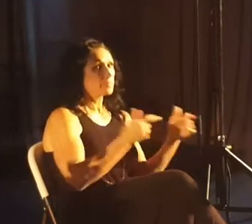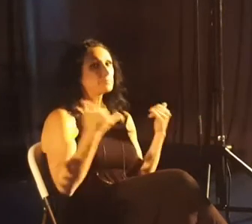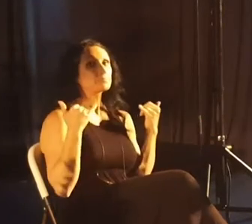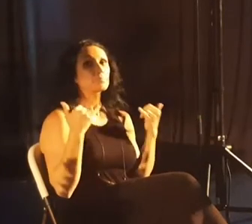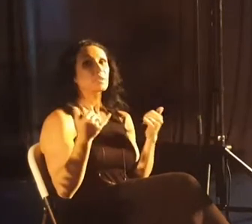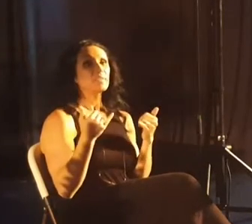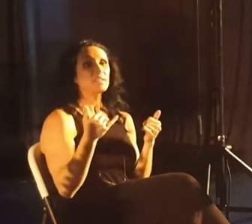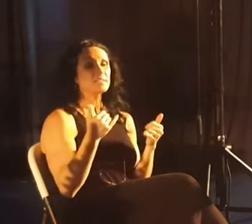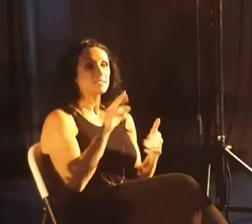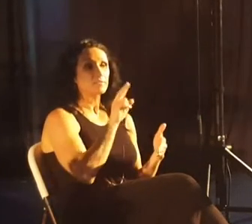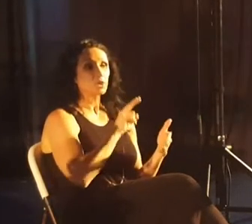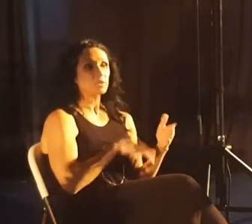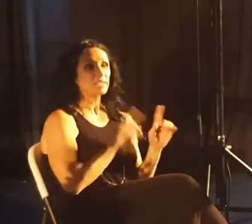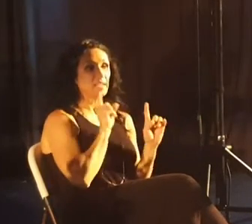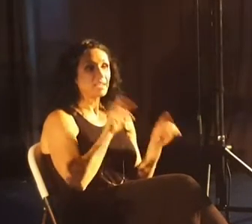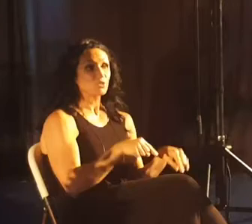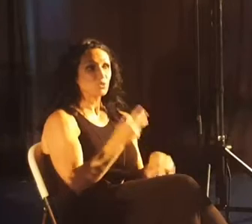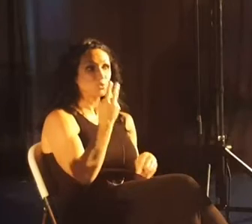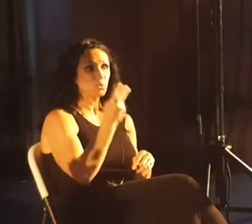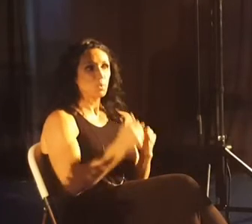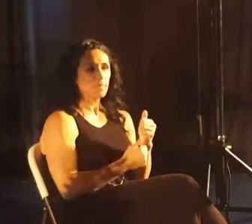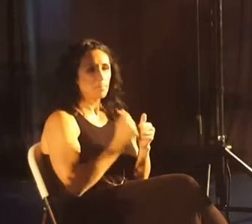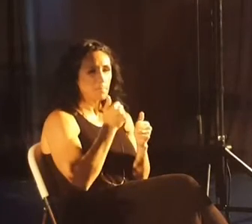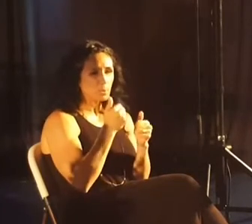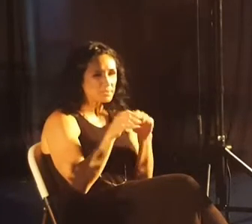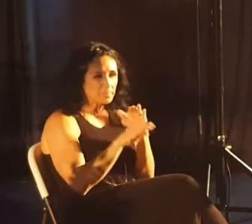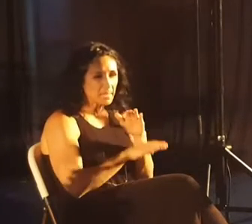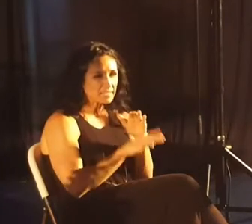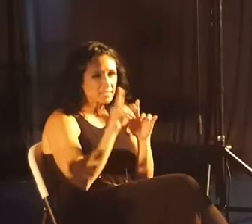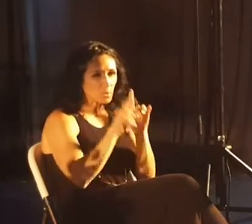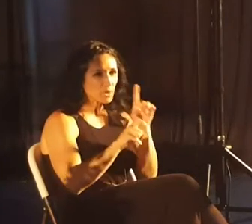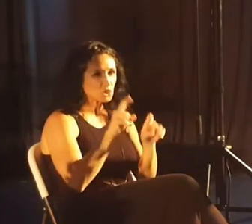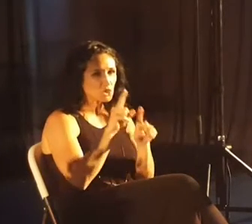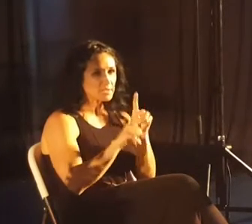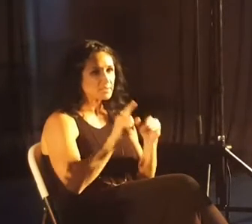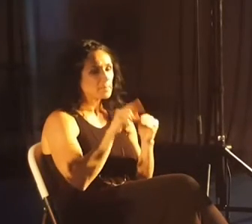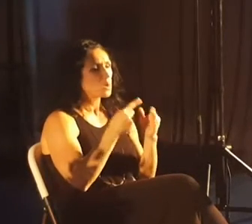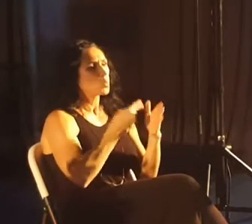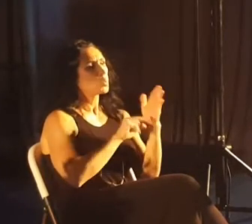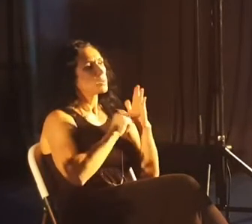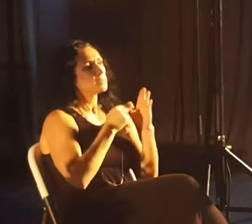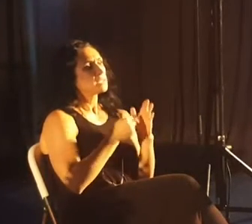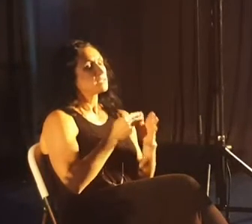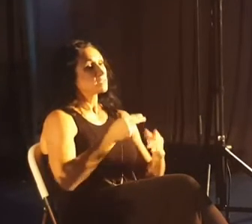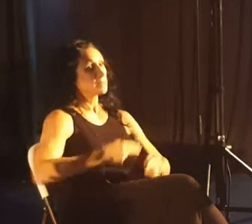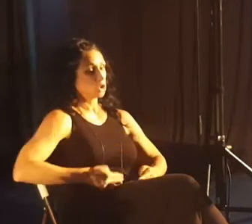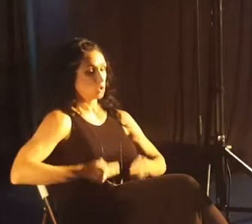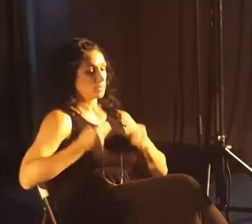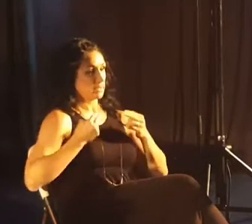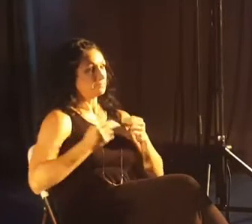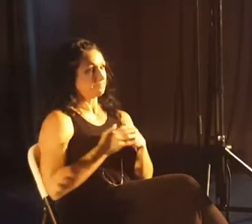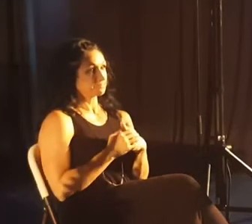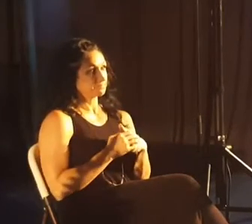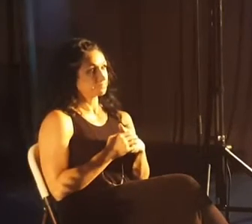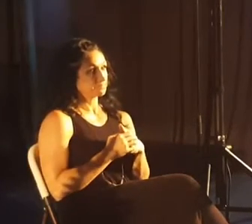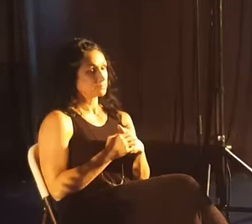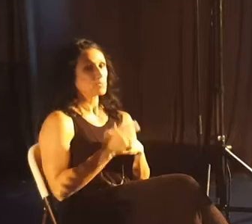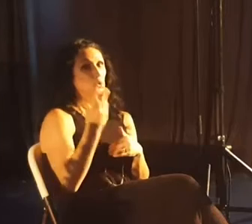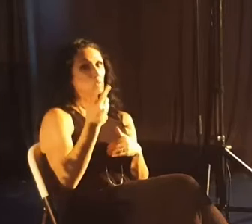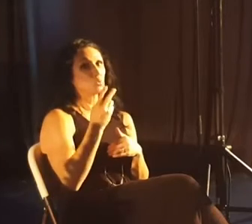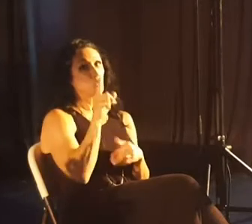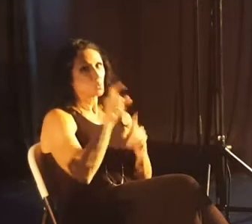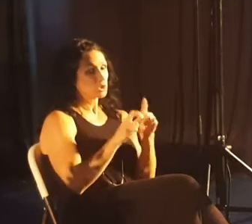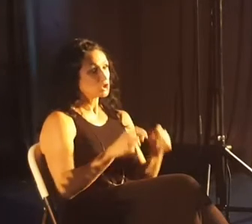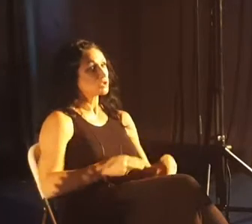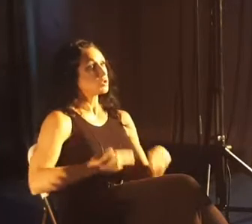verse answers two of the most basic questions about what it means to be human. Two of the questions that humans have